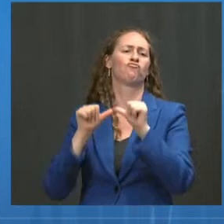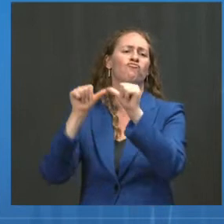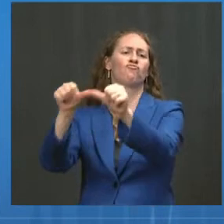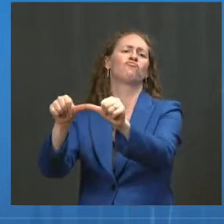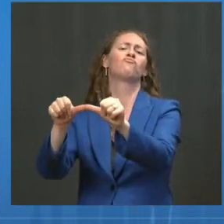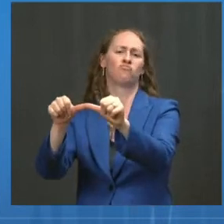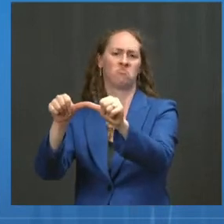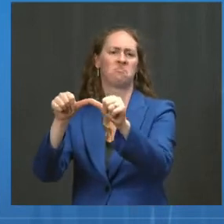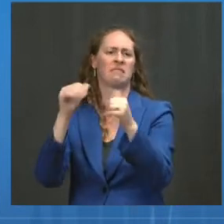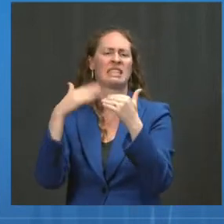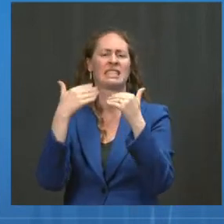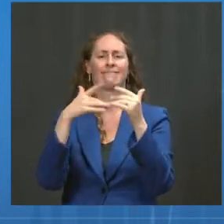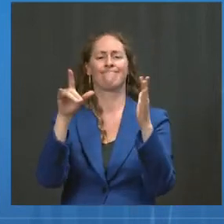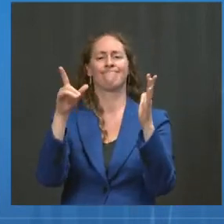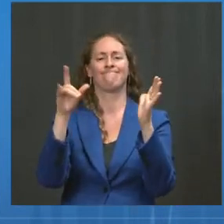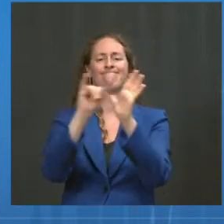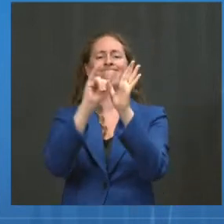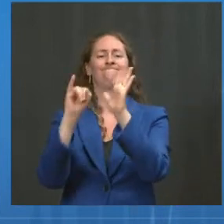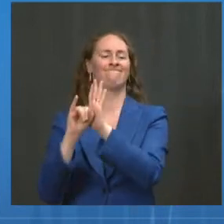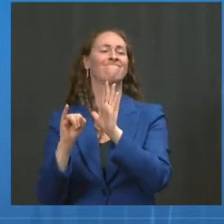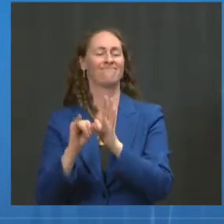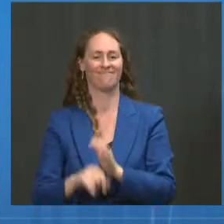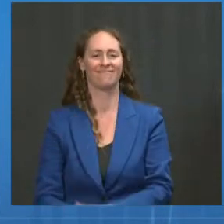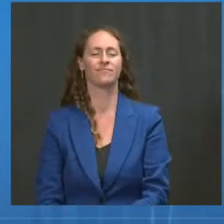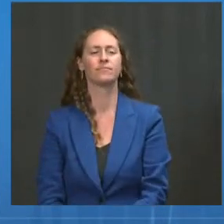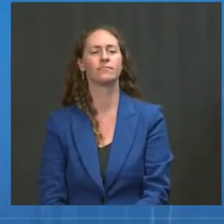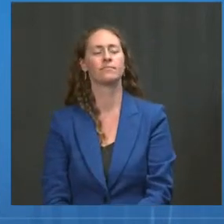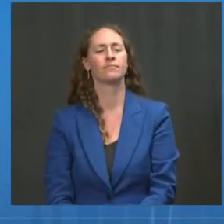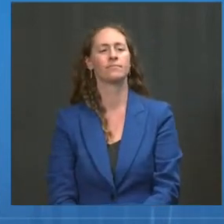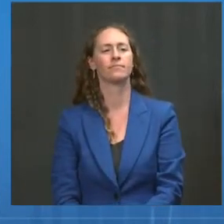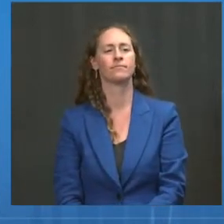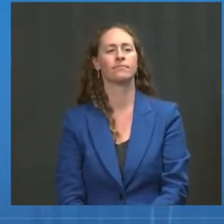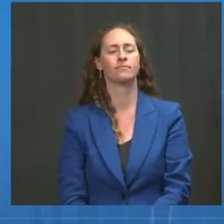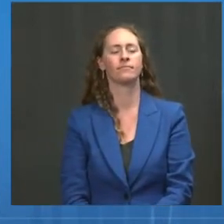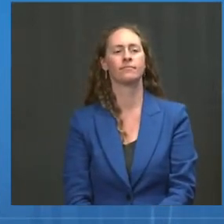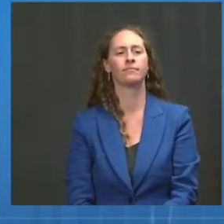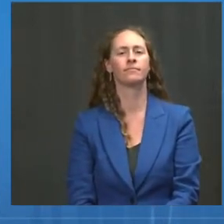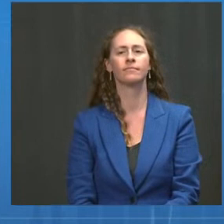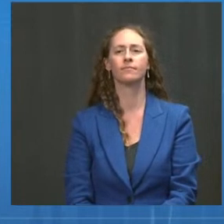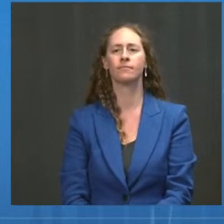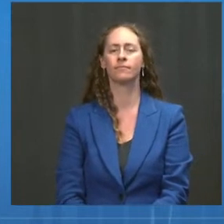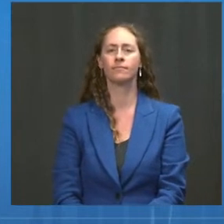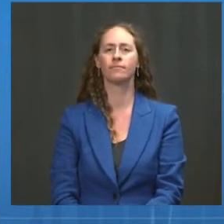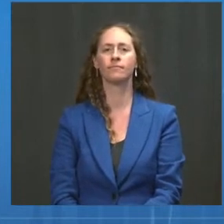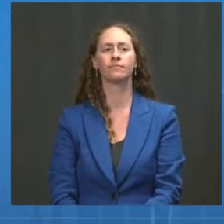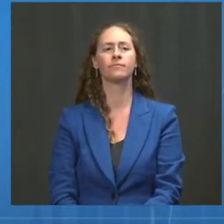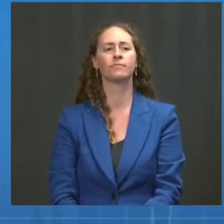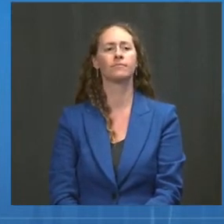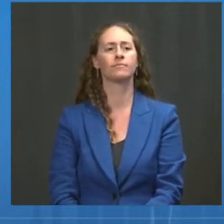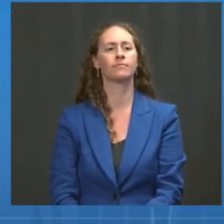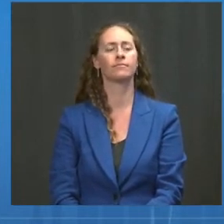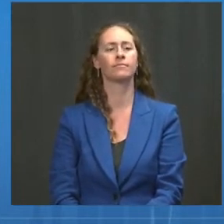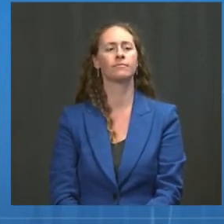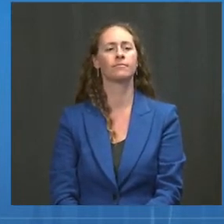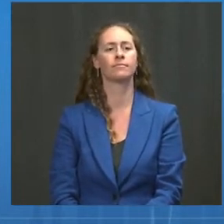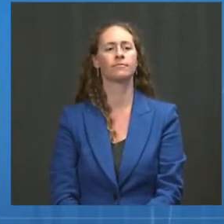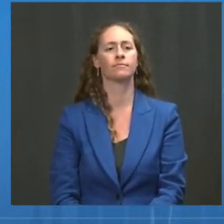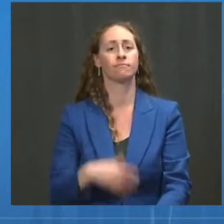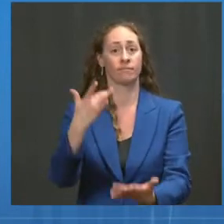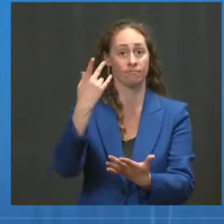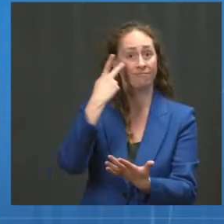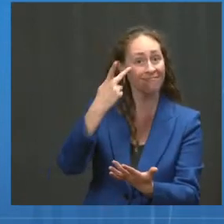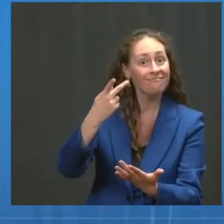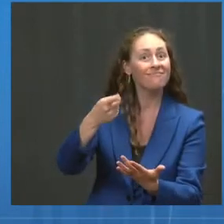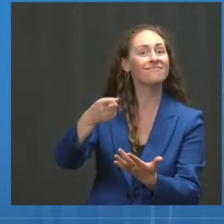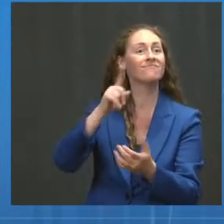very likely the most appropriate measurement of a correlate of immunity. And for that reason, that was one of the